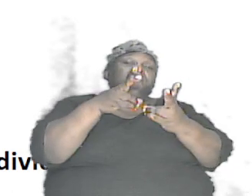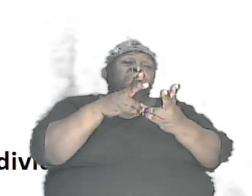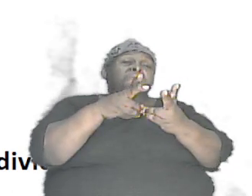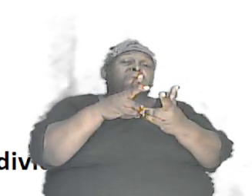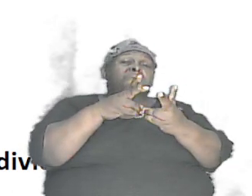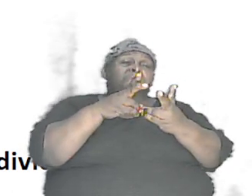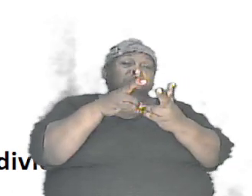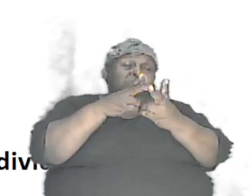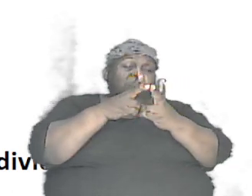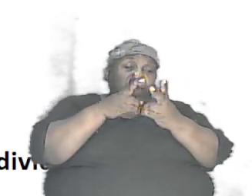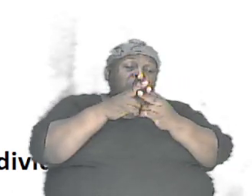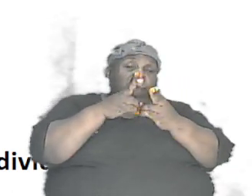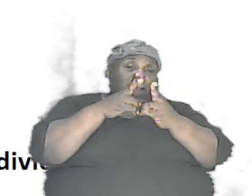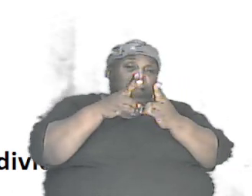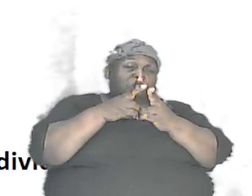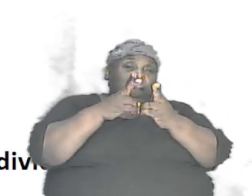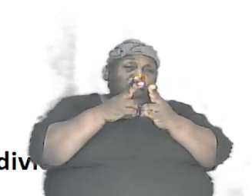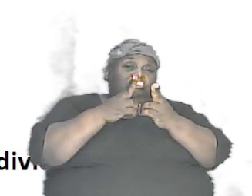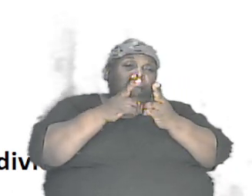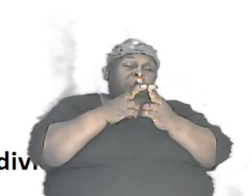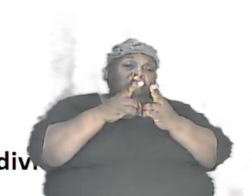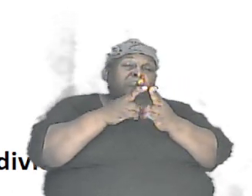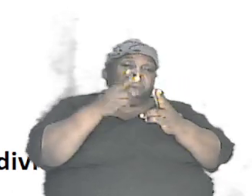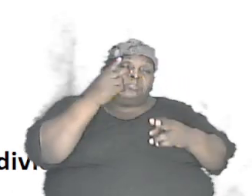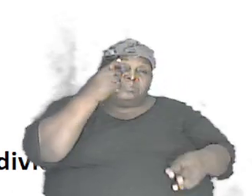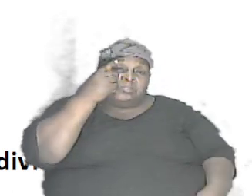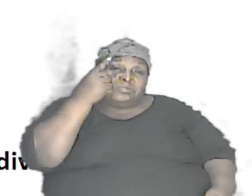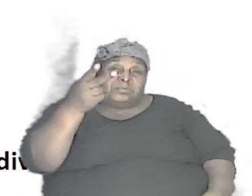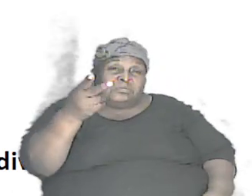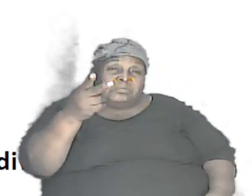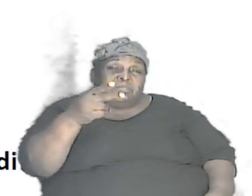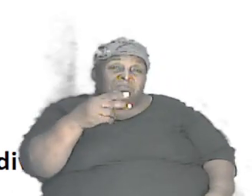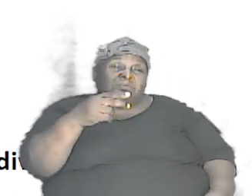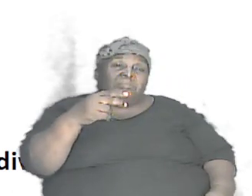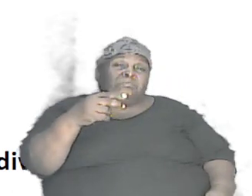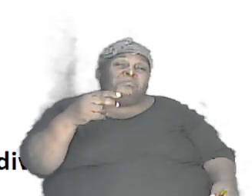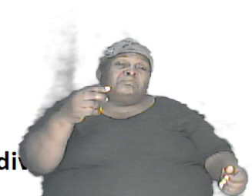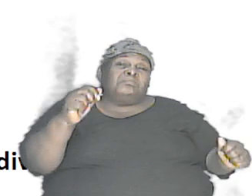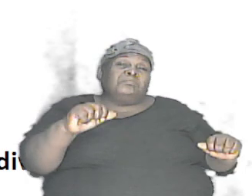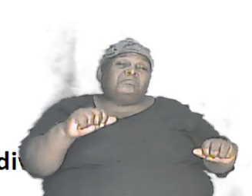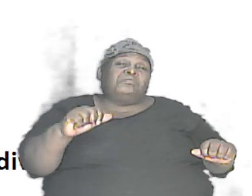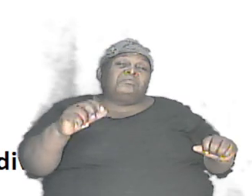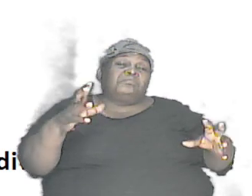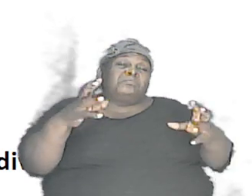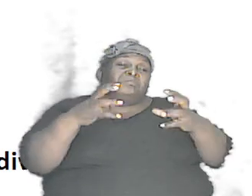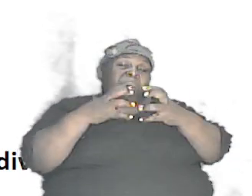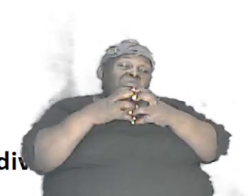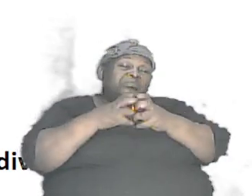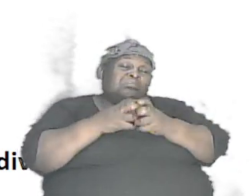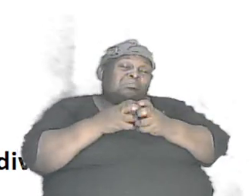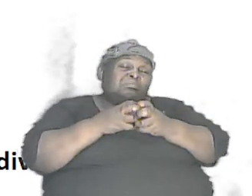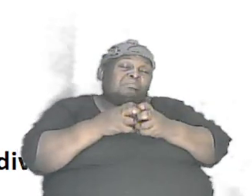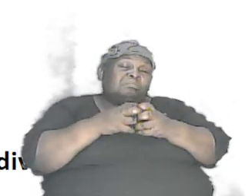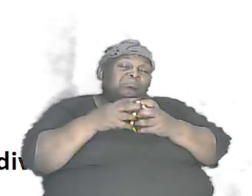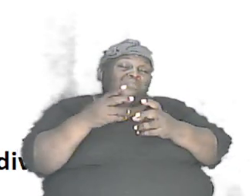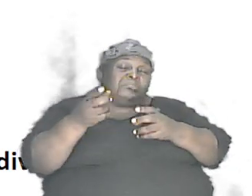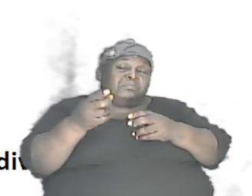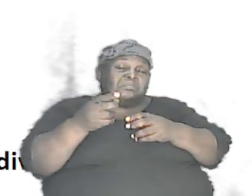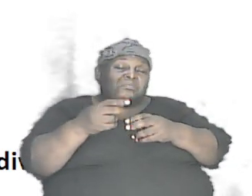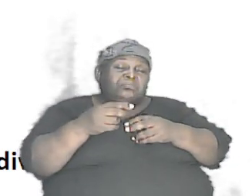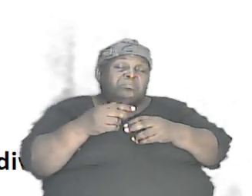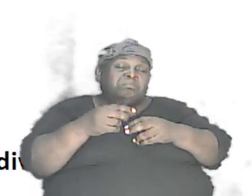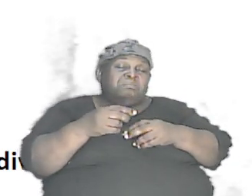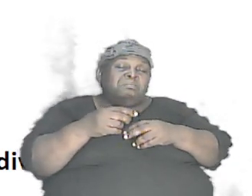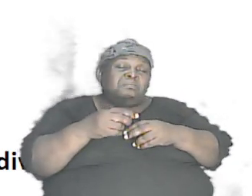you're going to see the possible combination of their offspring. Now, if we put the cursor at the top, that's the one